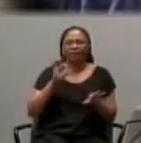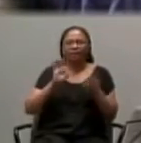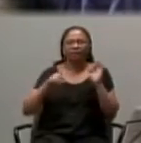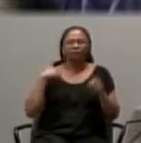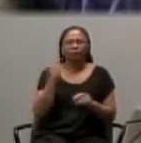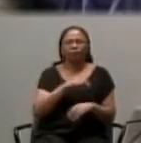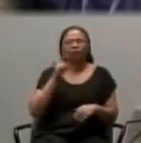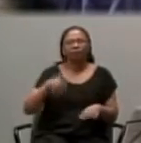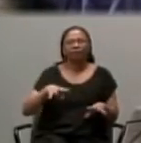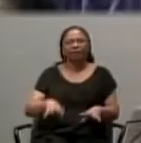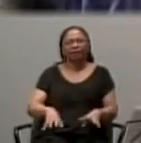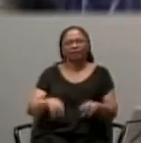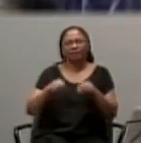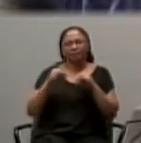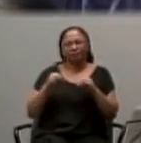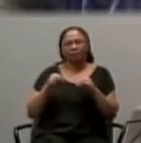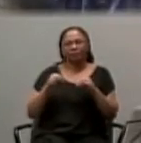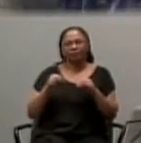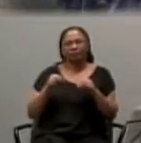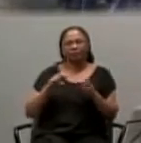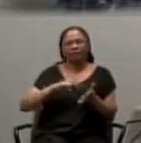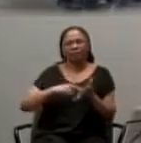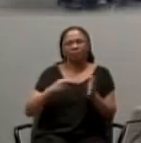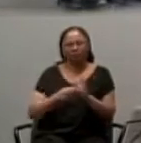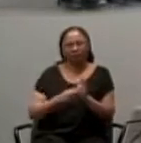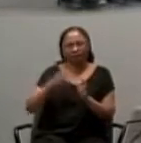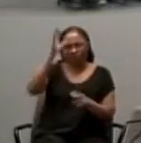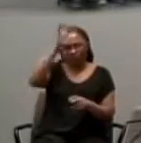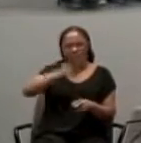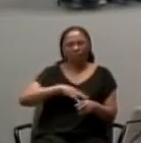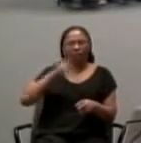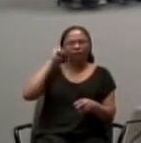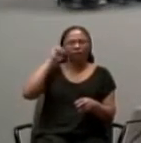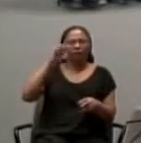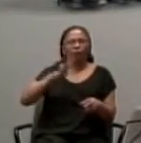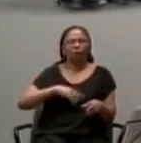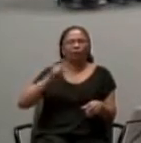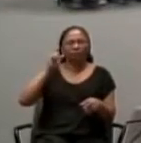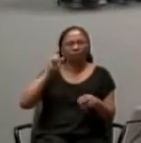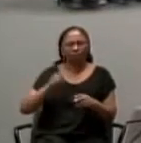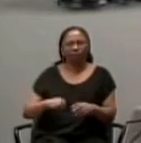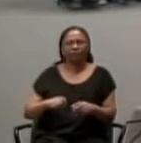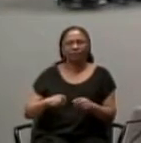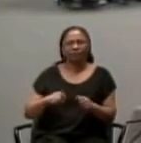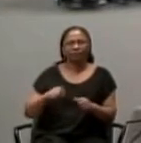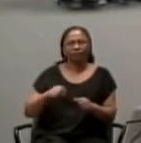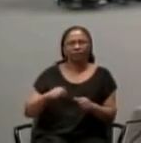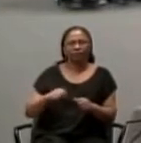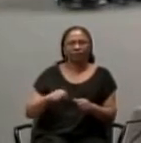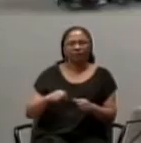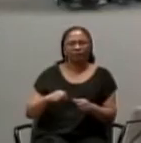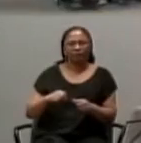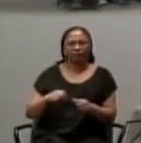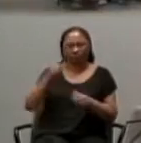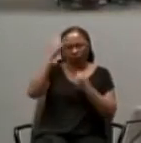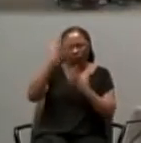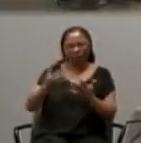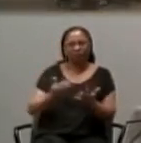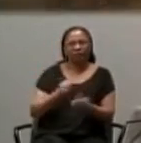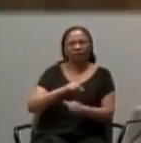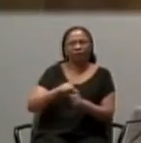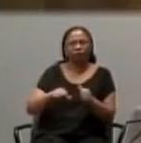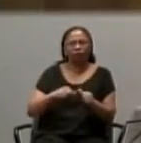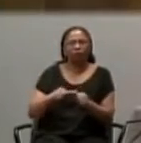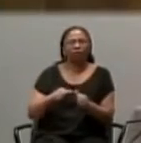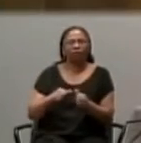that we must give way to one another, I talking about husband and wife, In obedience to Christ. The key thing about this